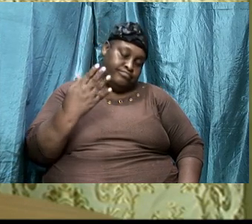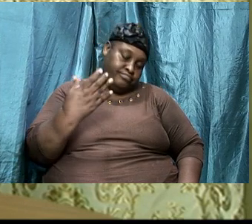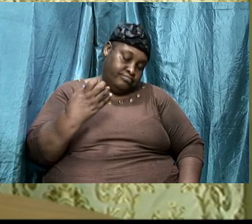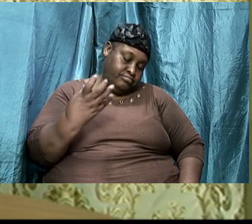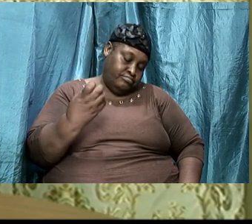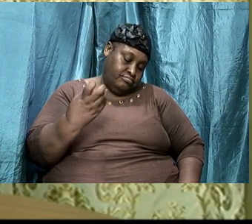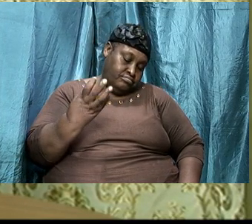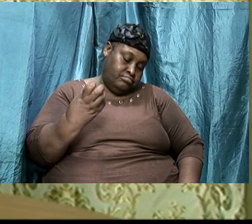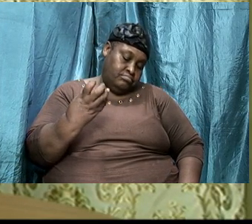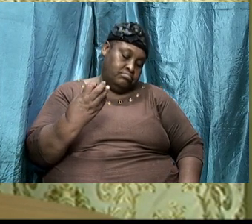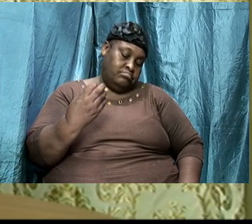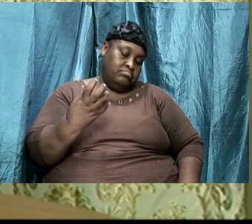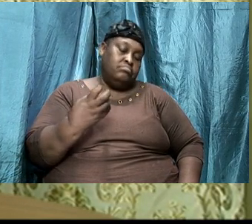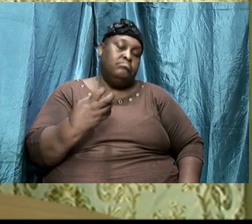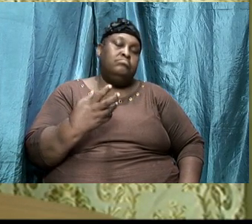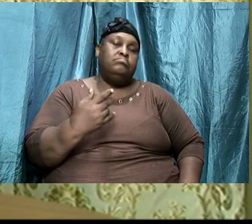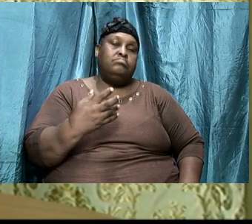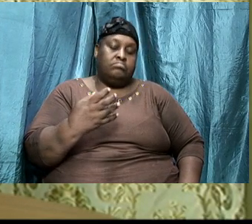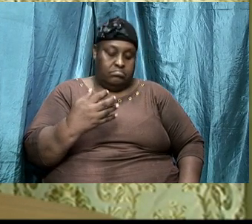St.